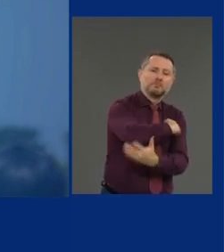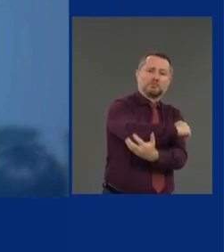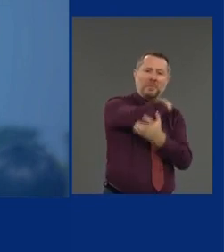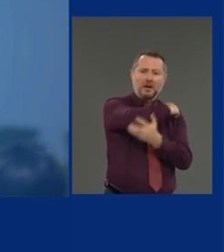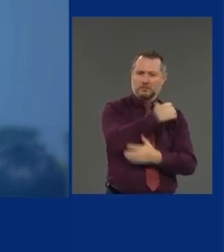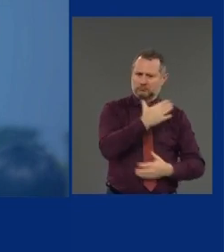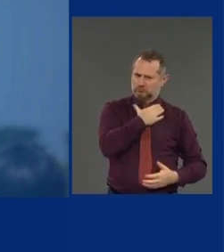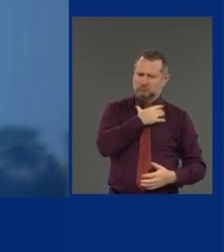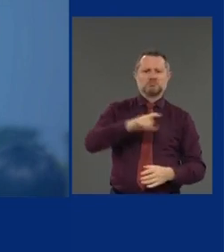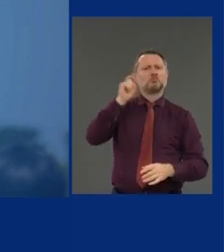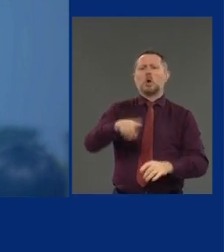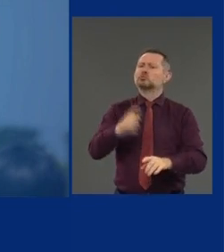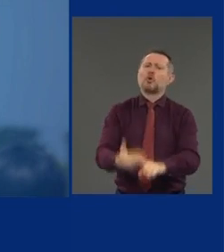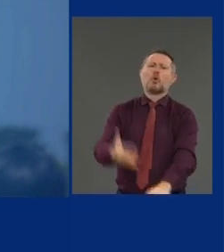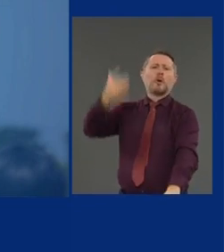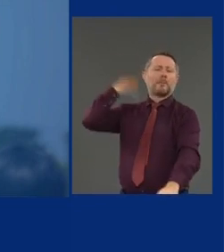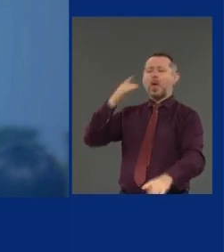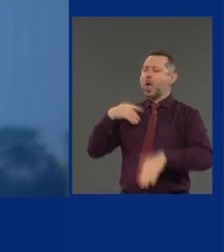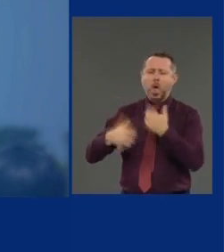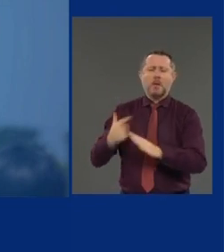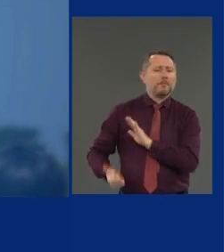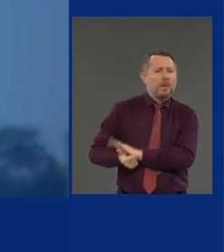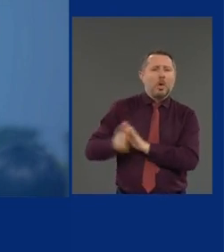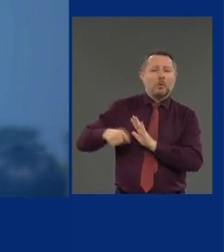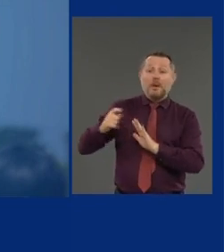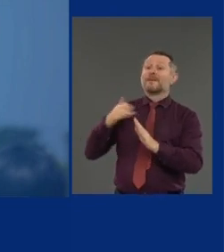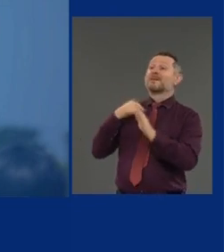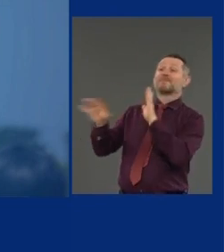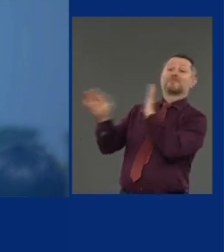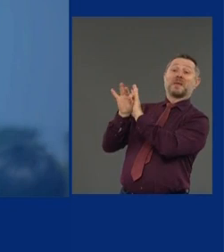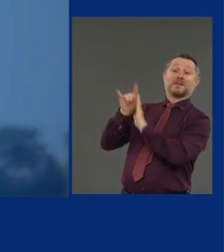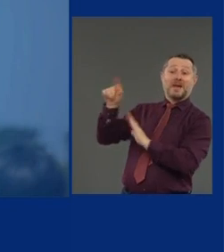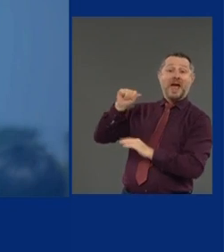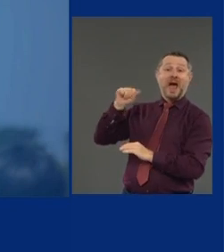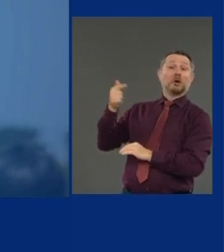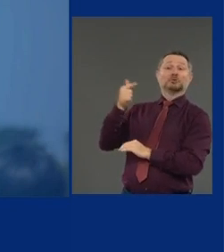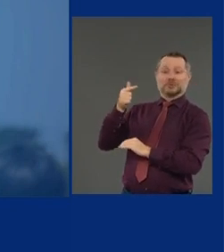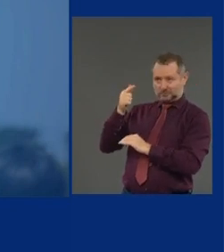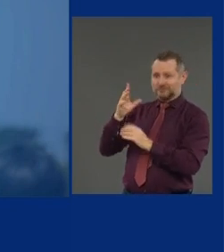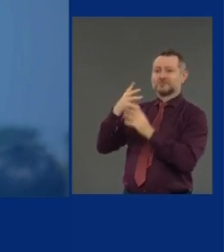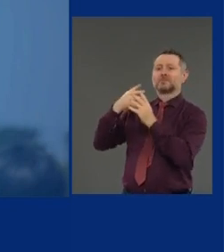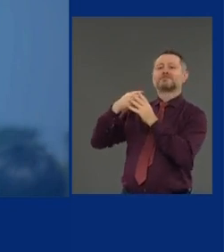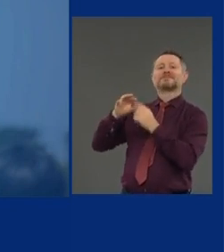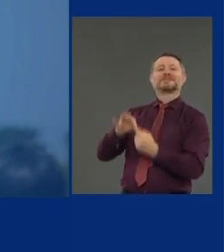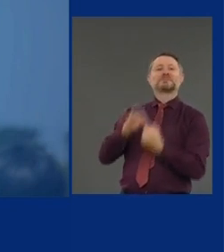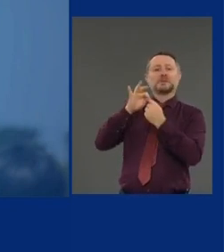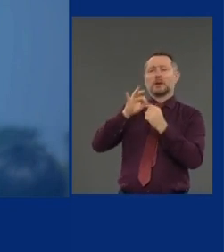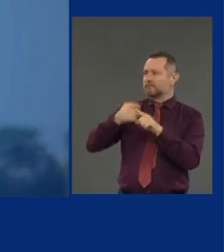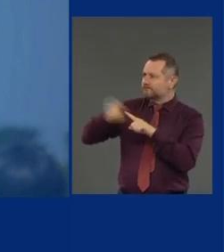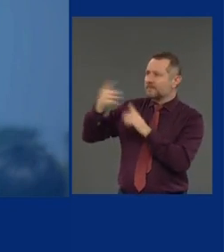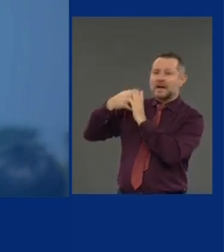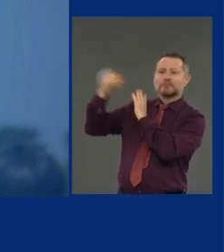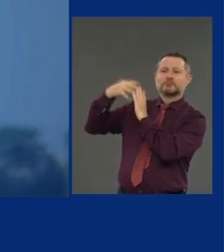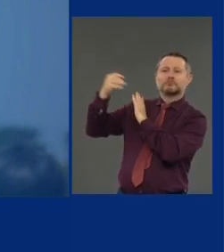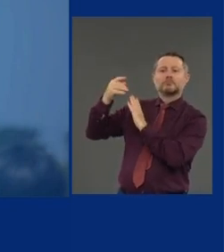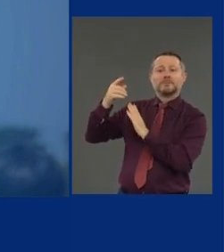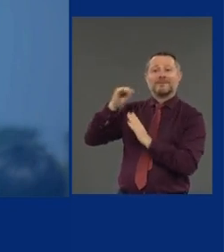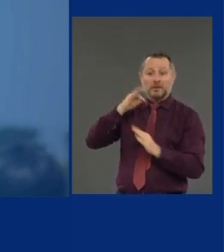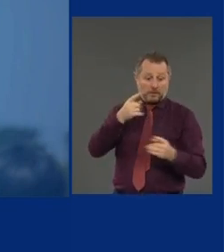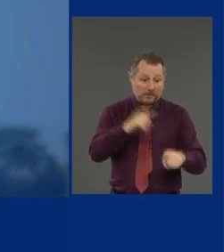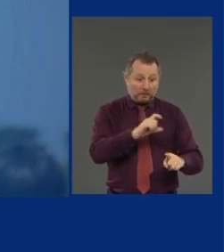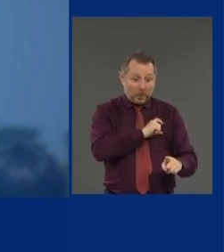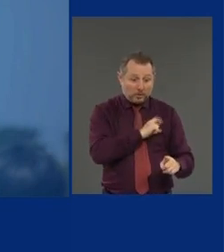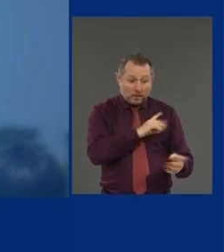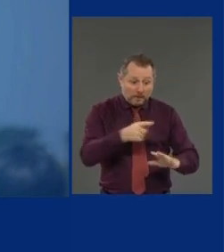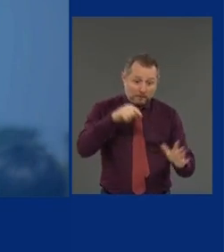as a special prosecutor, if there is a questionable killing by police where they kill an unarmed person. The